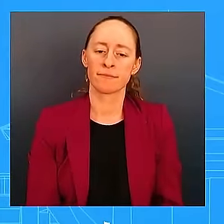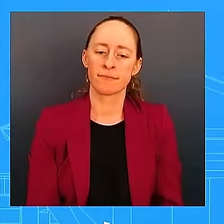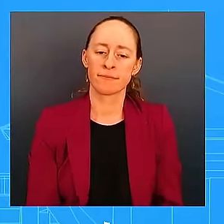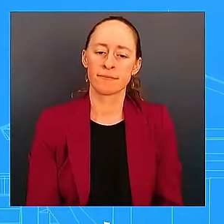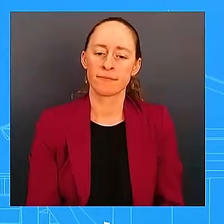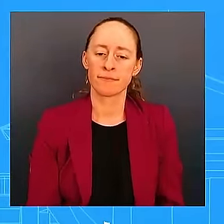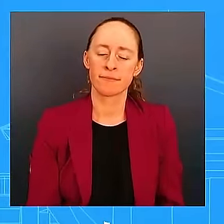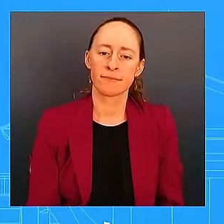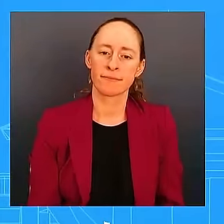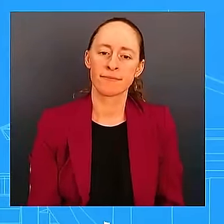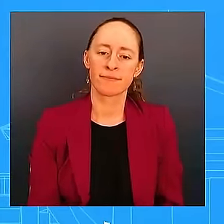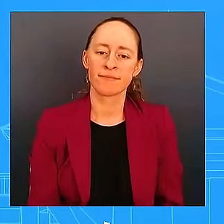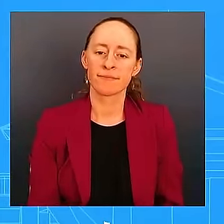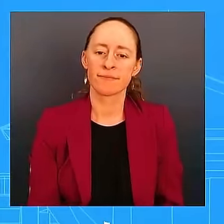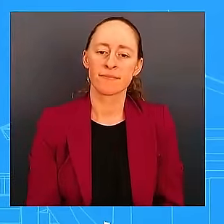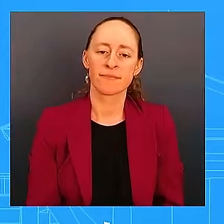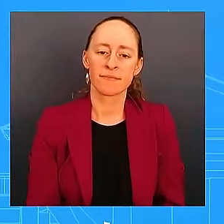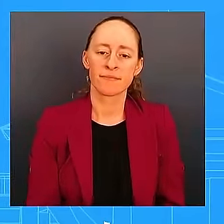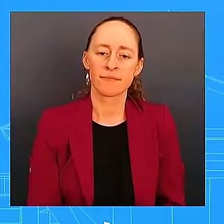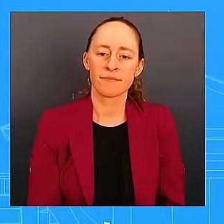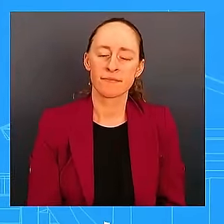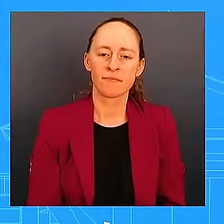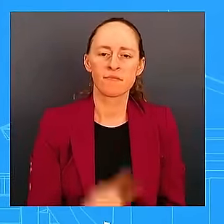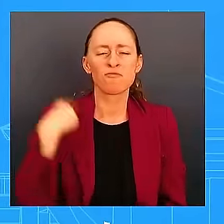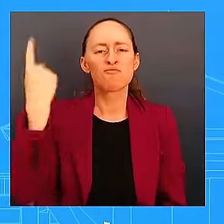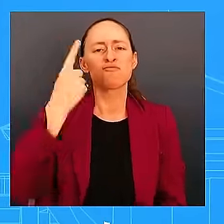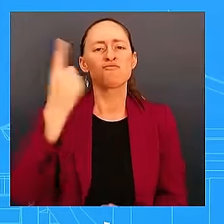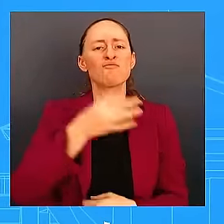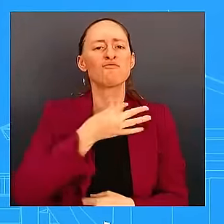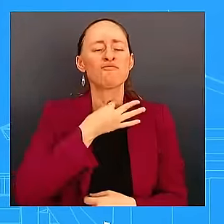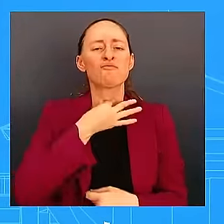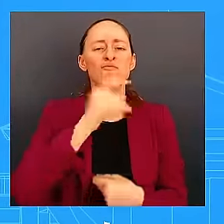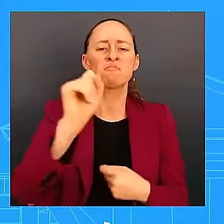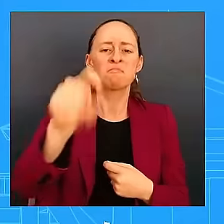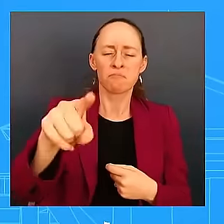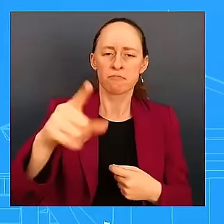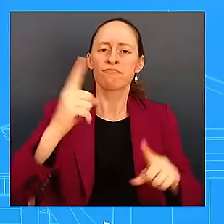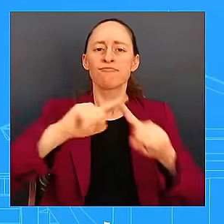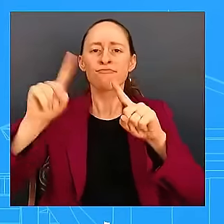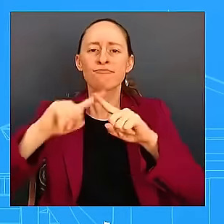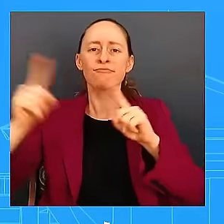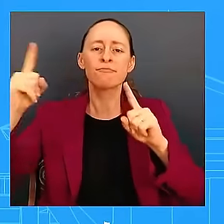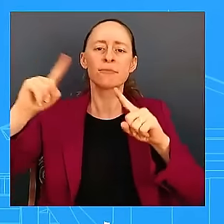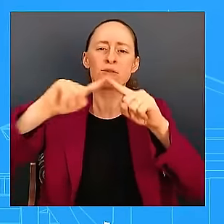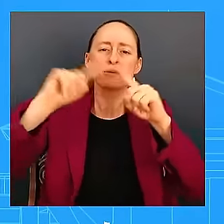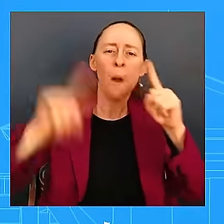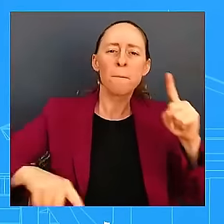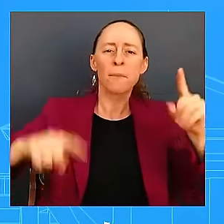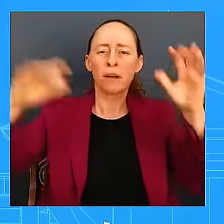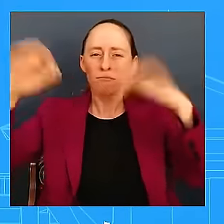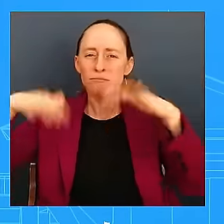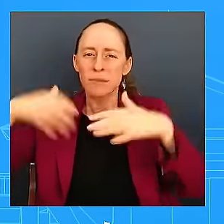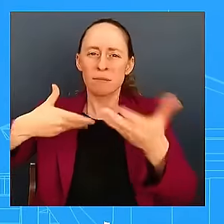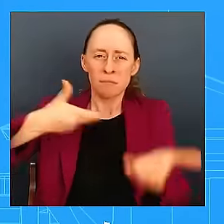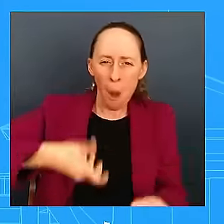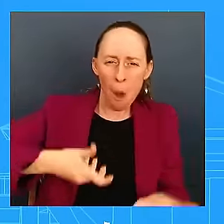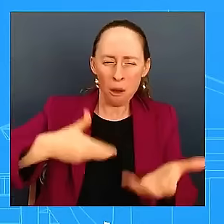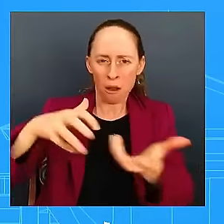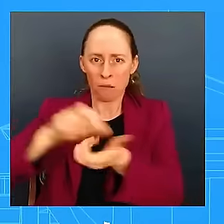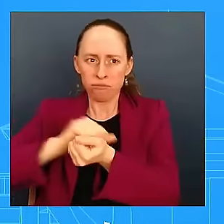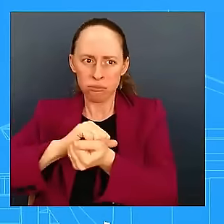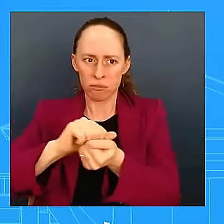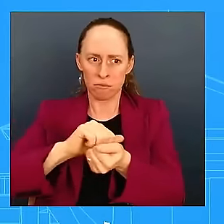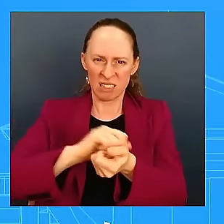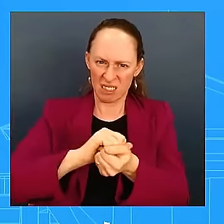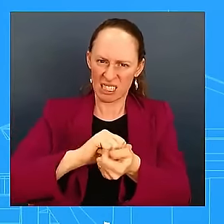of the storms? I think we're seeing an increasing – storms with increasing severity. So how does that change